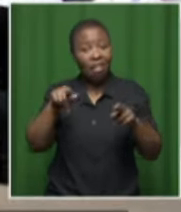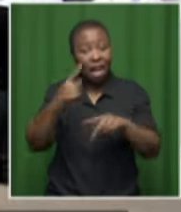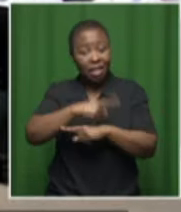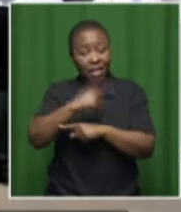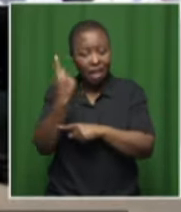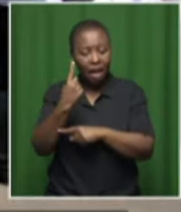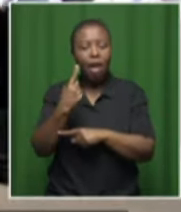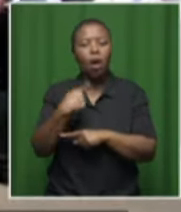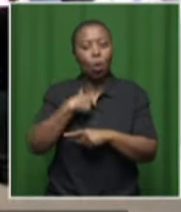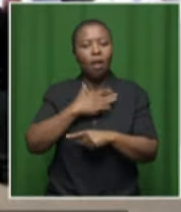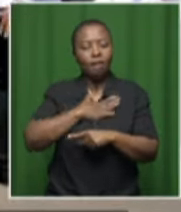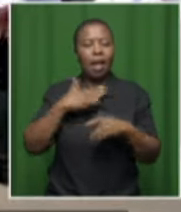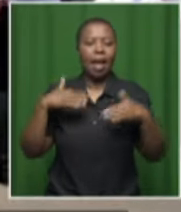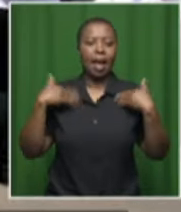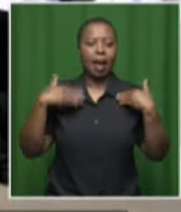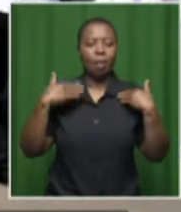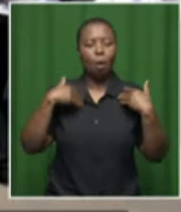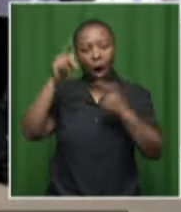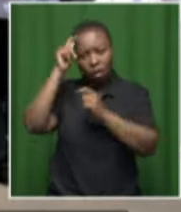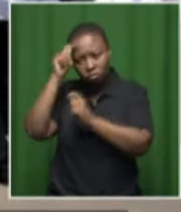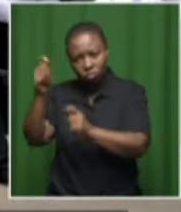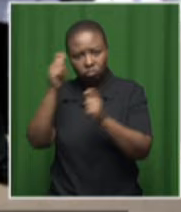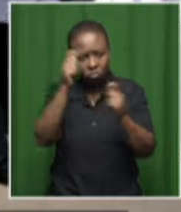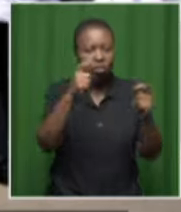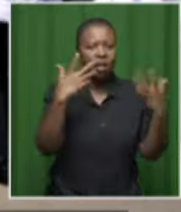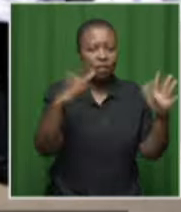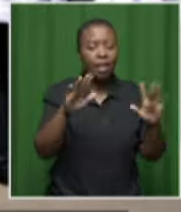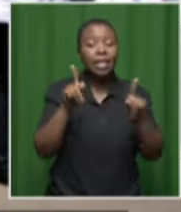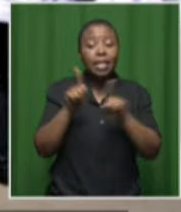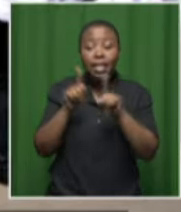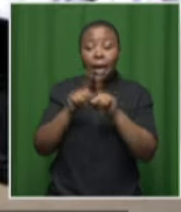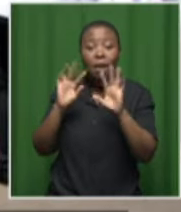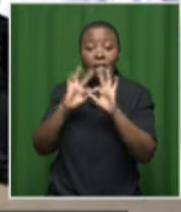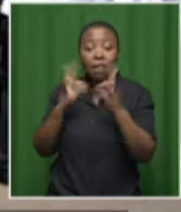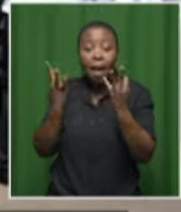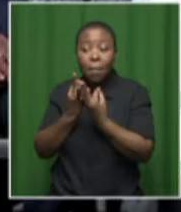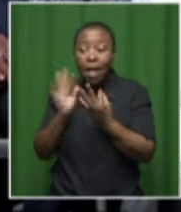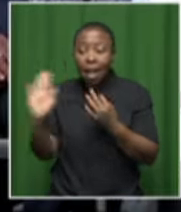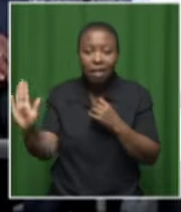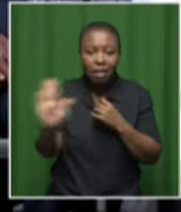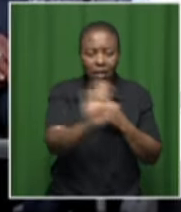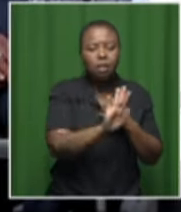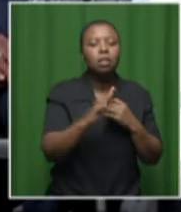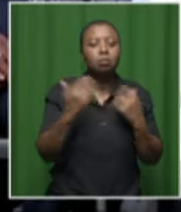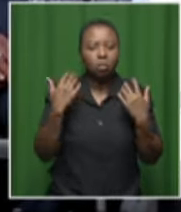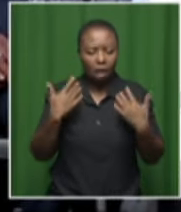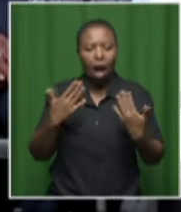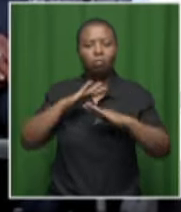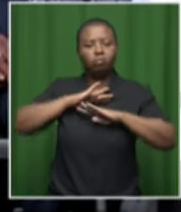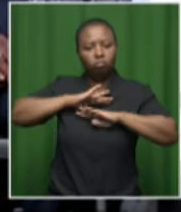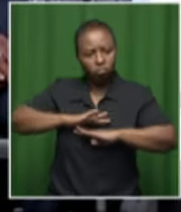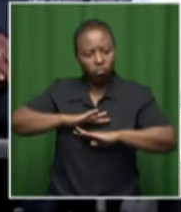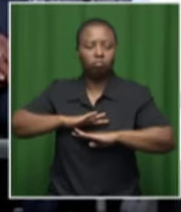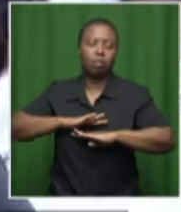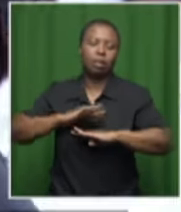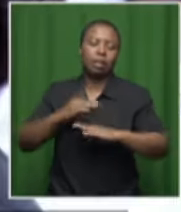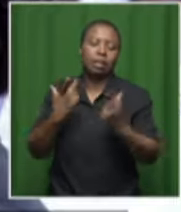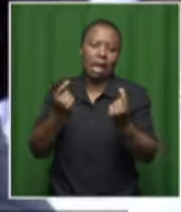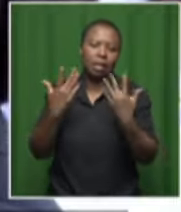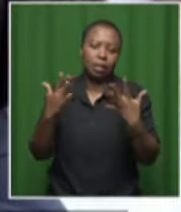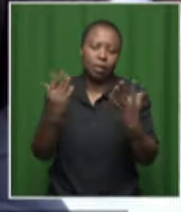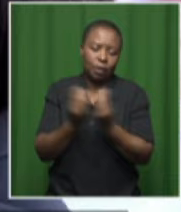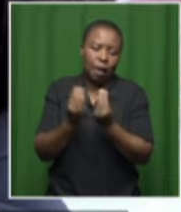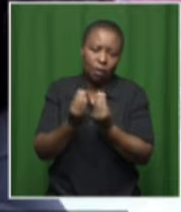were recognised and their families as well are given at least the closure today. Families of the healthcare workers